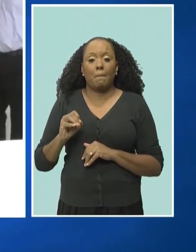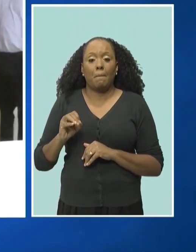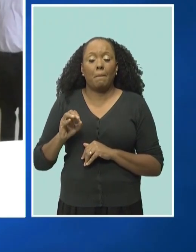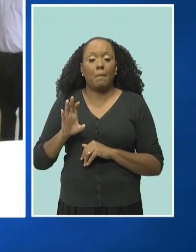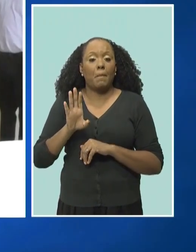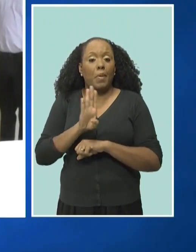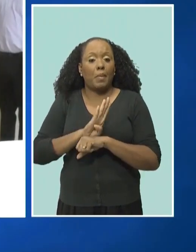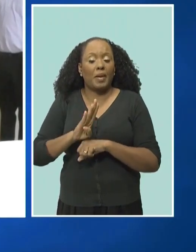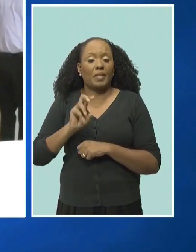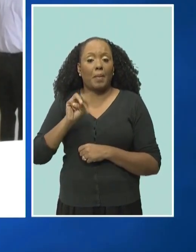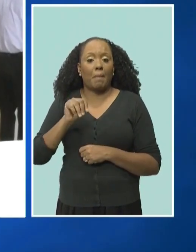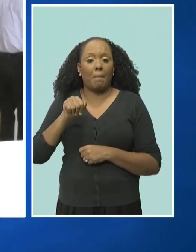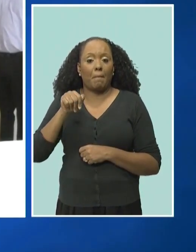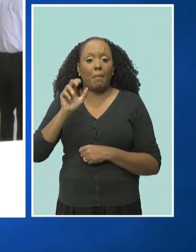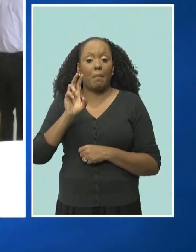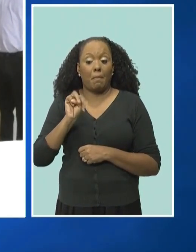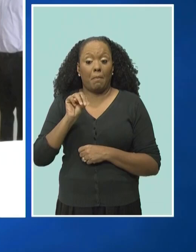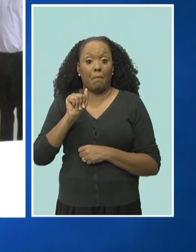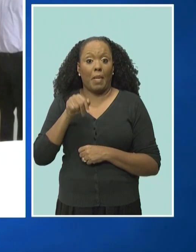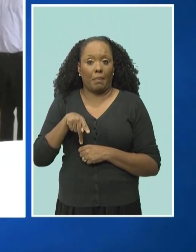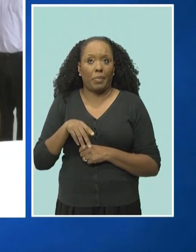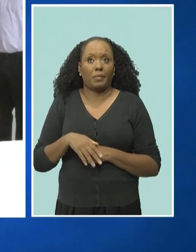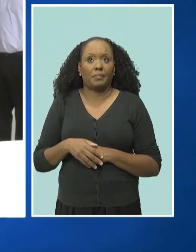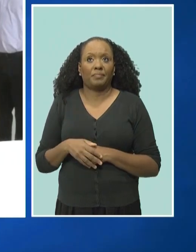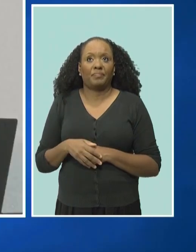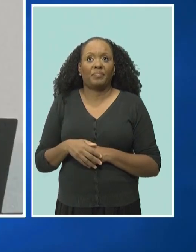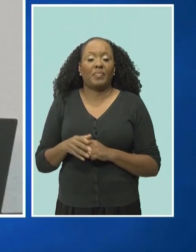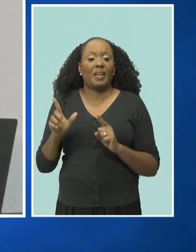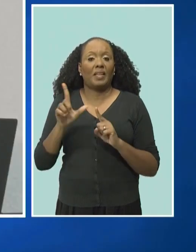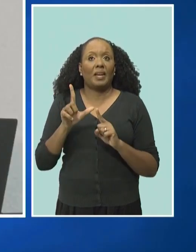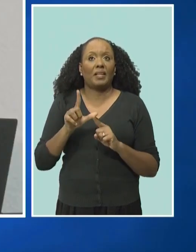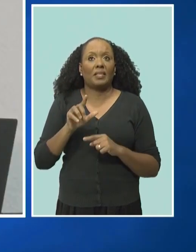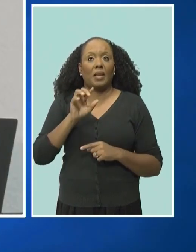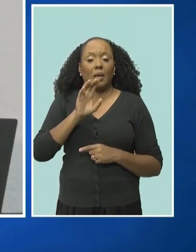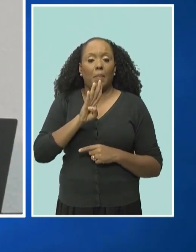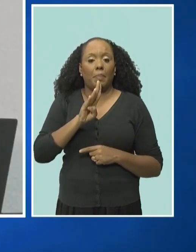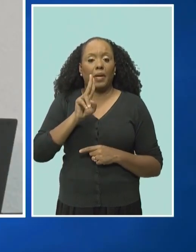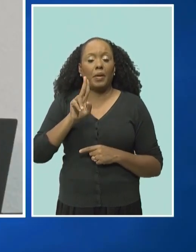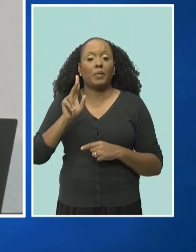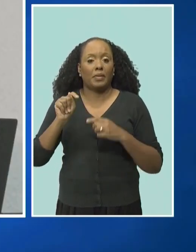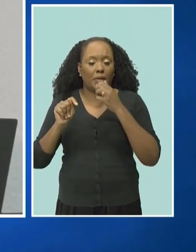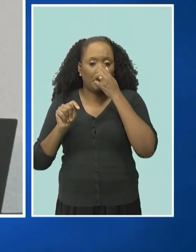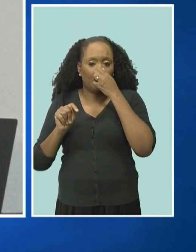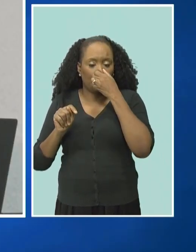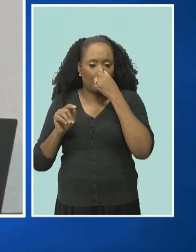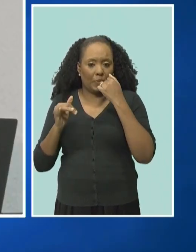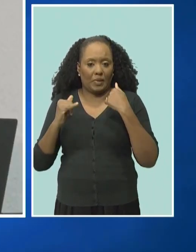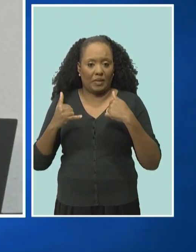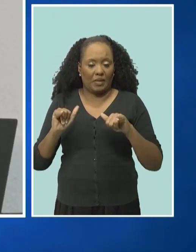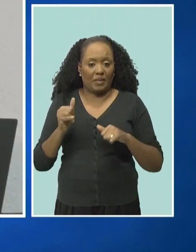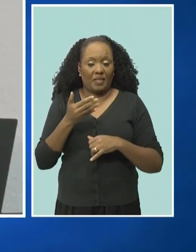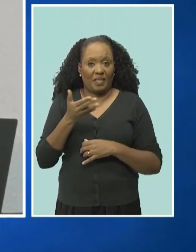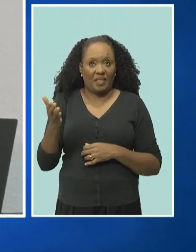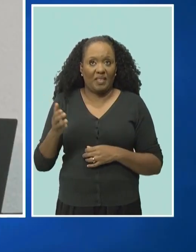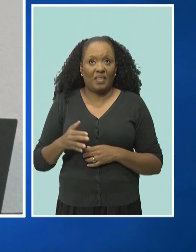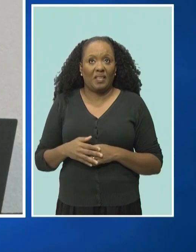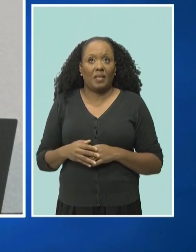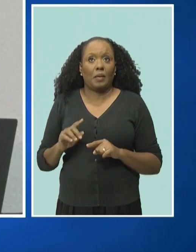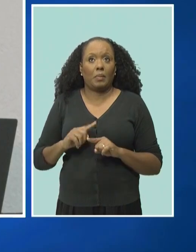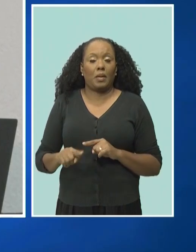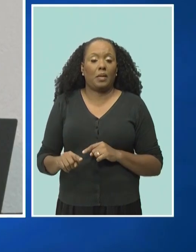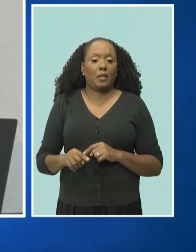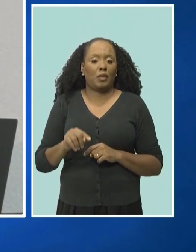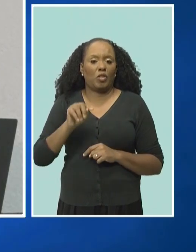are still contained within the outline. Within the outline, however, they are now in a 3D